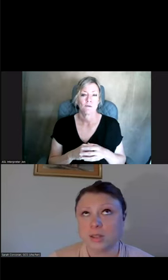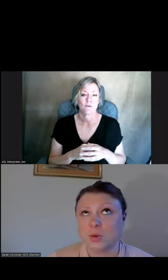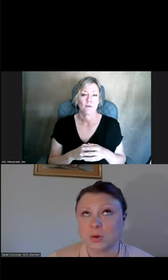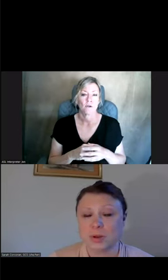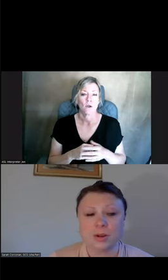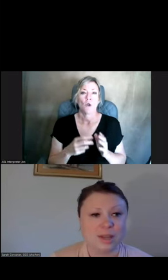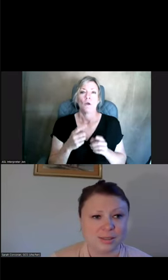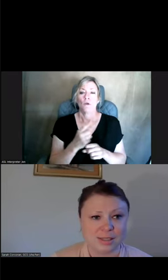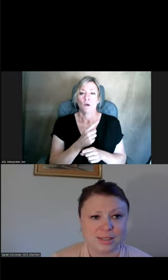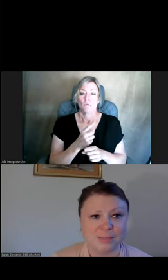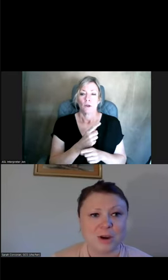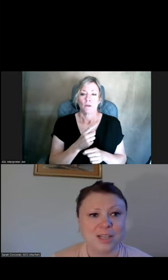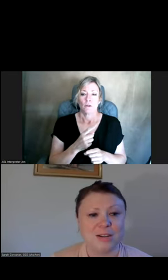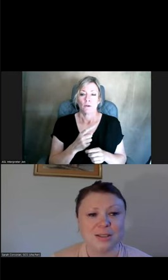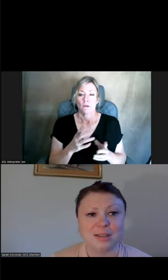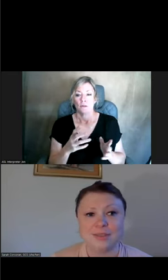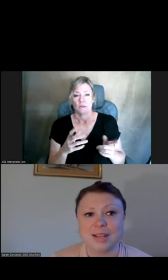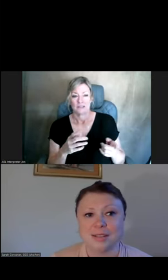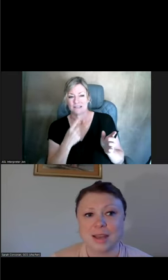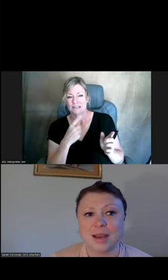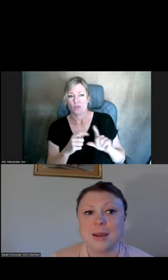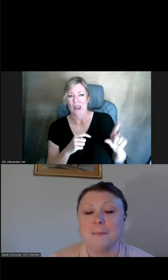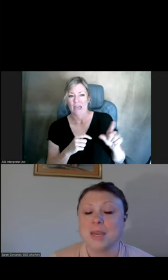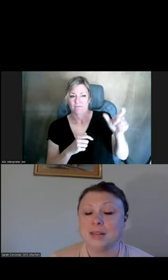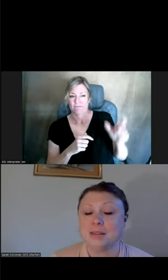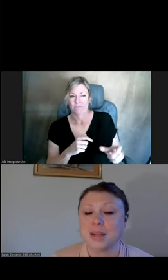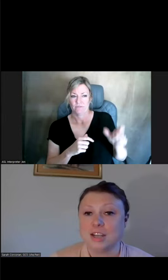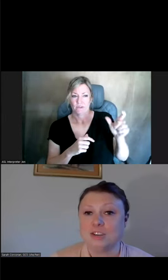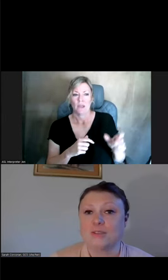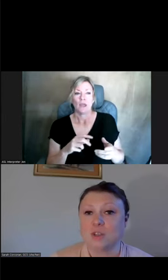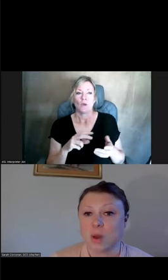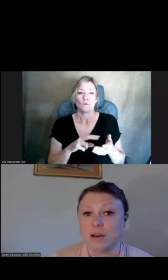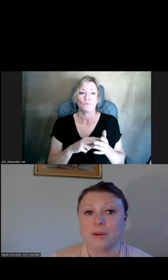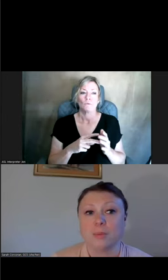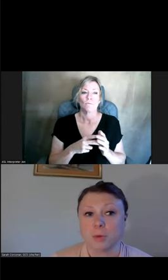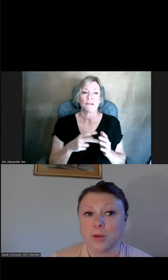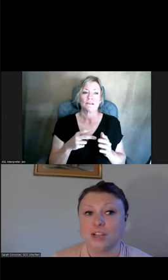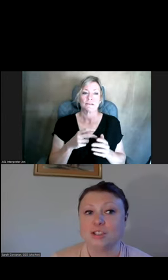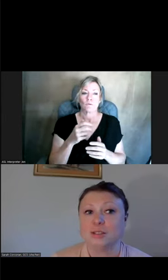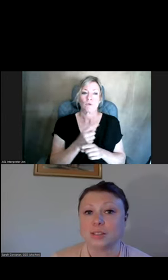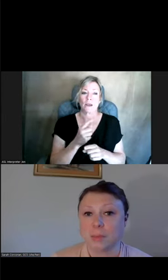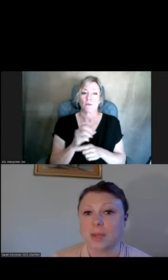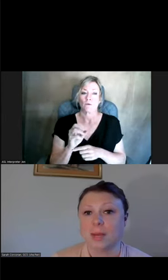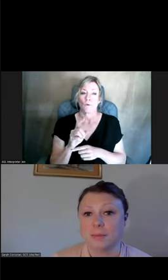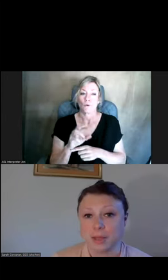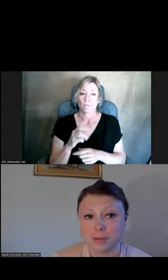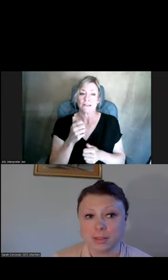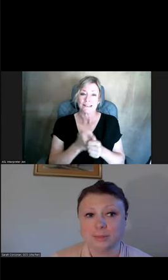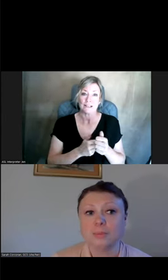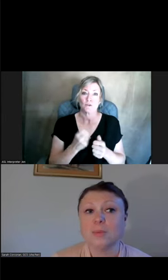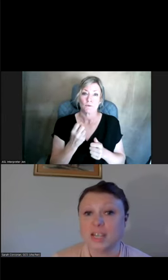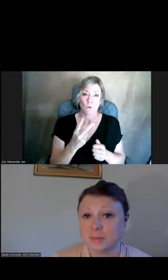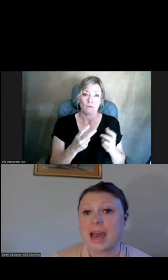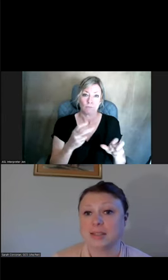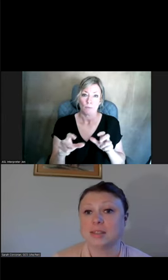regular order, as is marked here on this left-hand slide, means that each of the 12 appropriations subcommittee bills